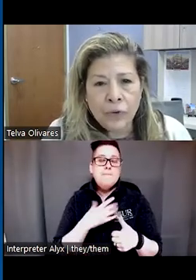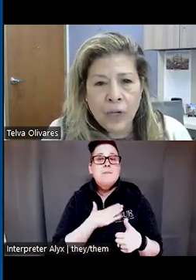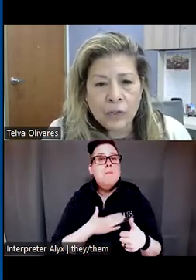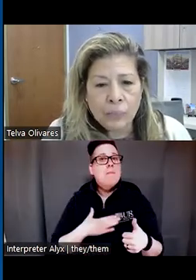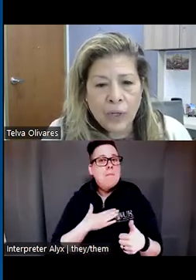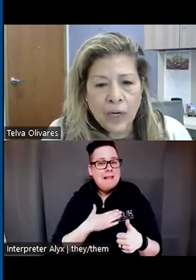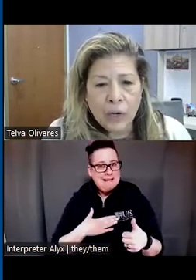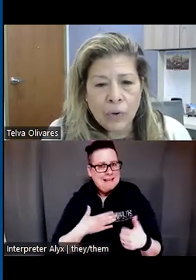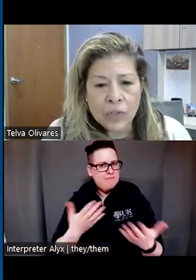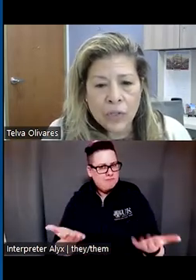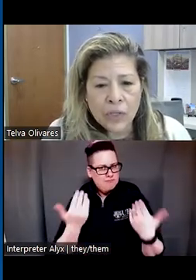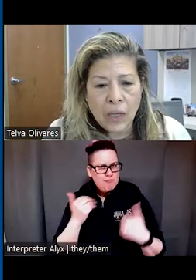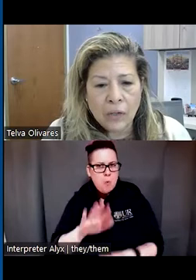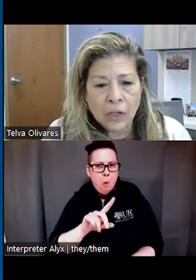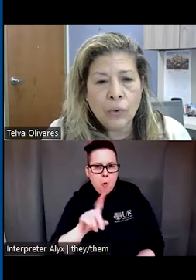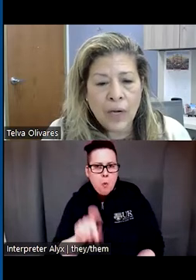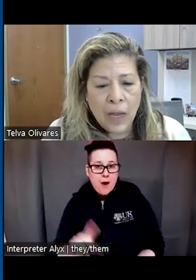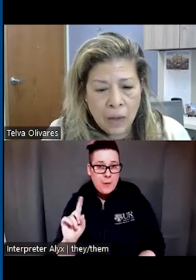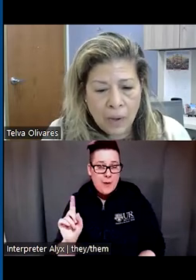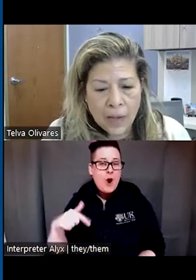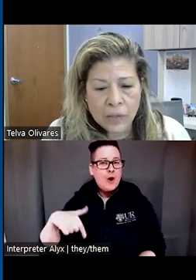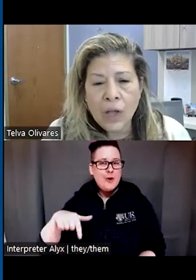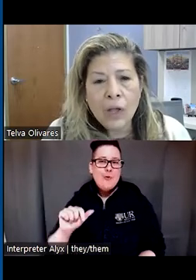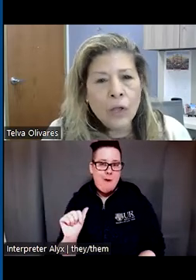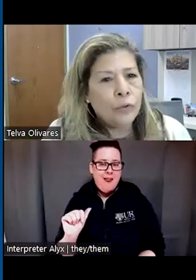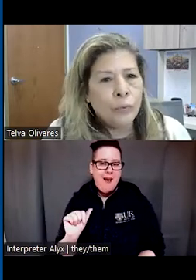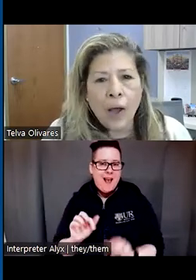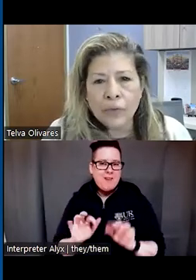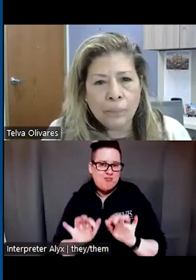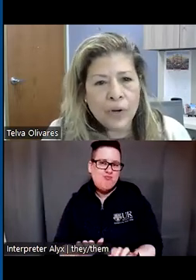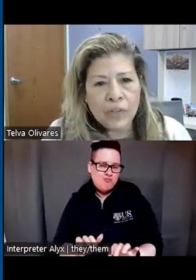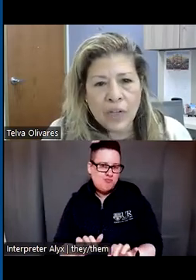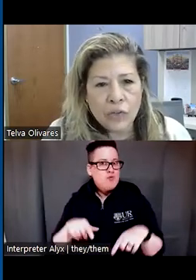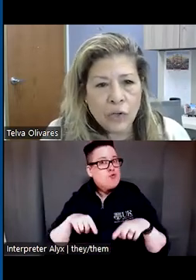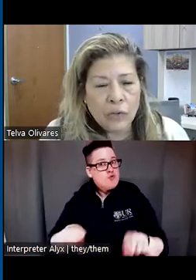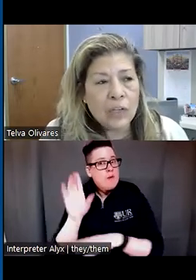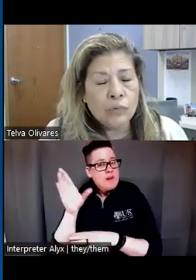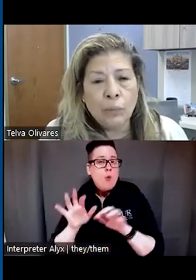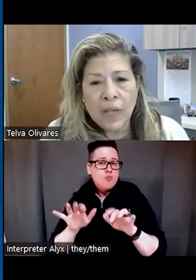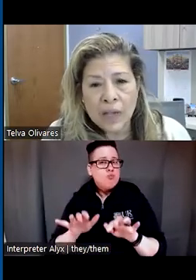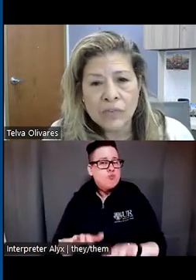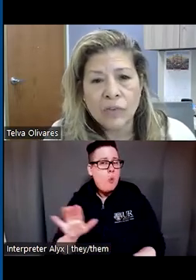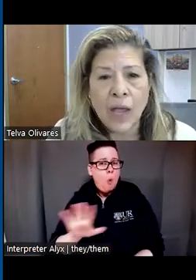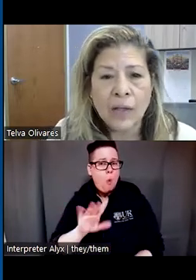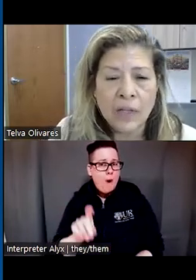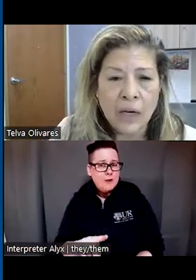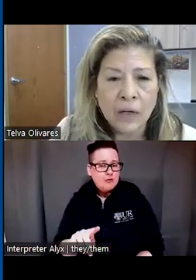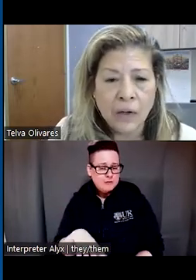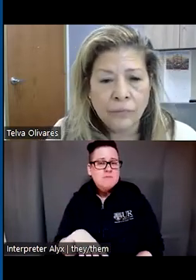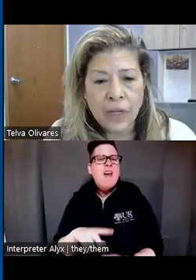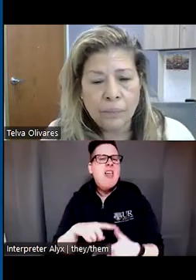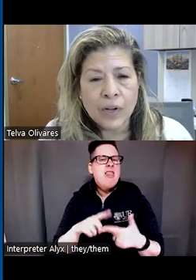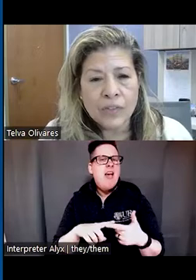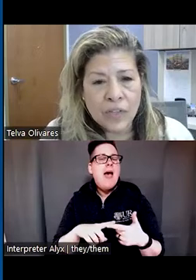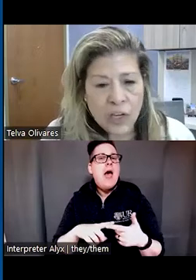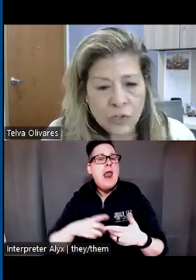feel free to put any questions in the Q&A box throughout the presentation. These will be answered at the end